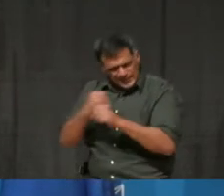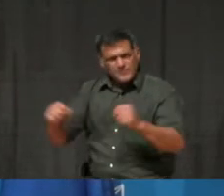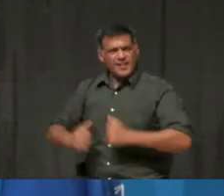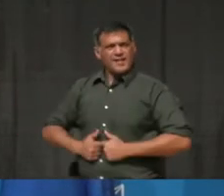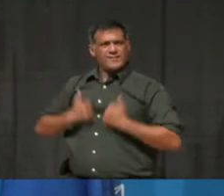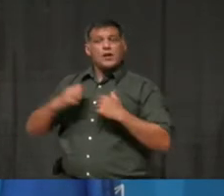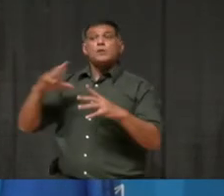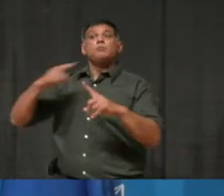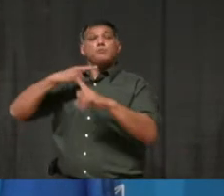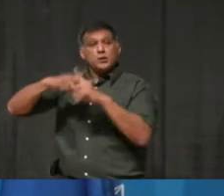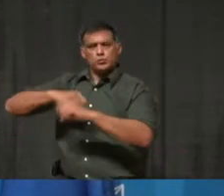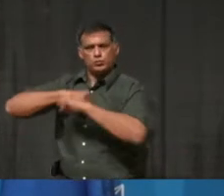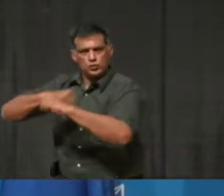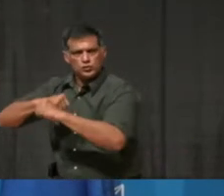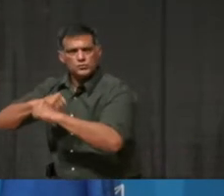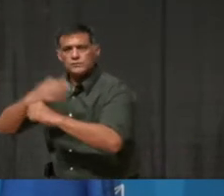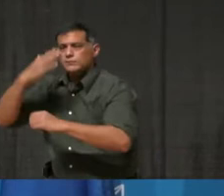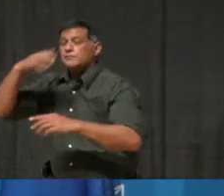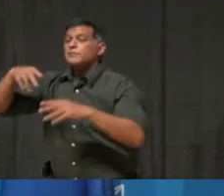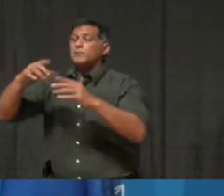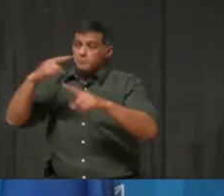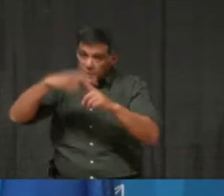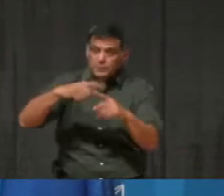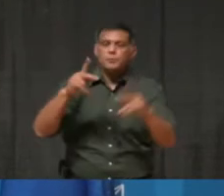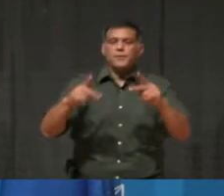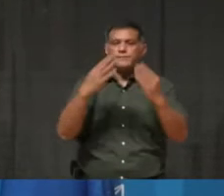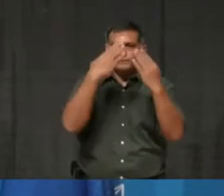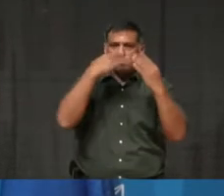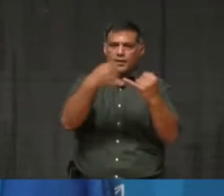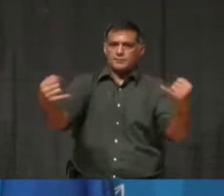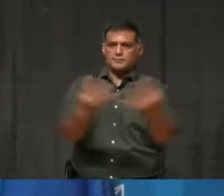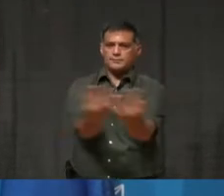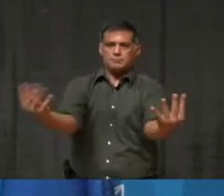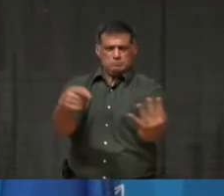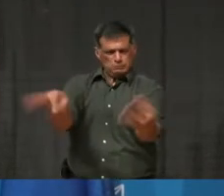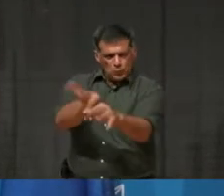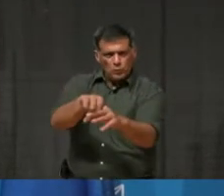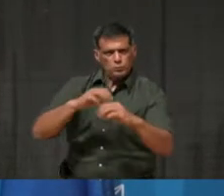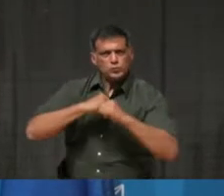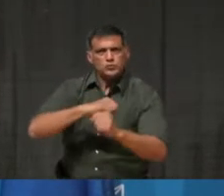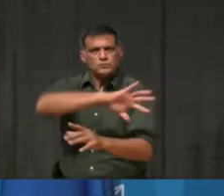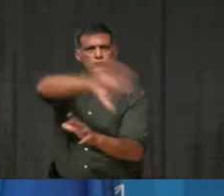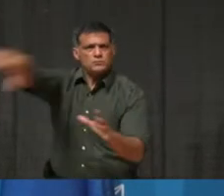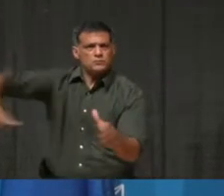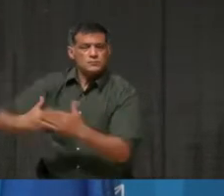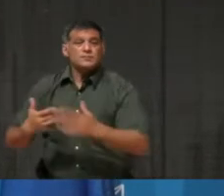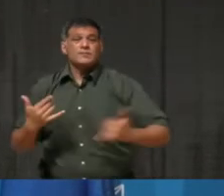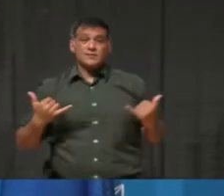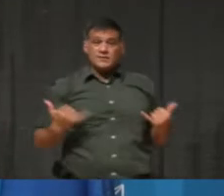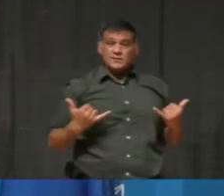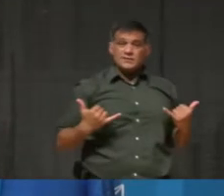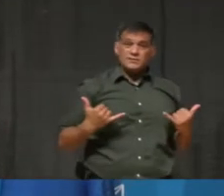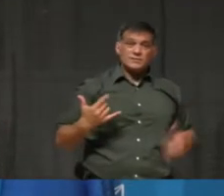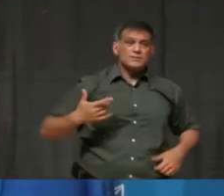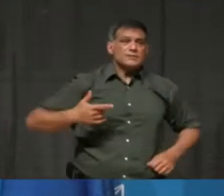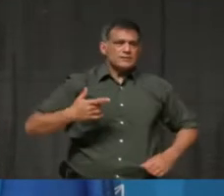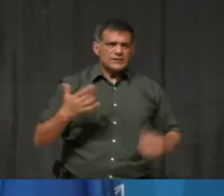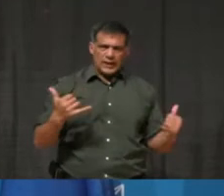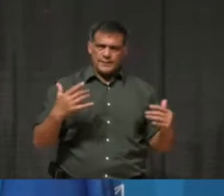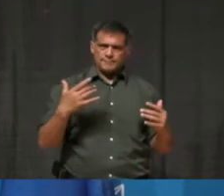The recent provincial decision, while unfortunate, is designed to immediately reduce in-person interactions,